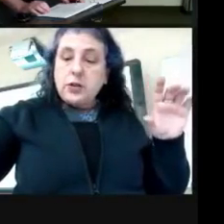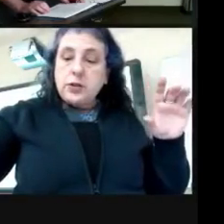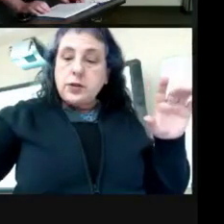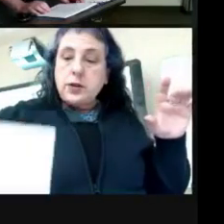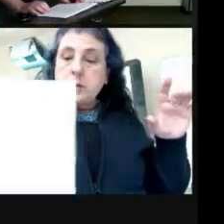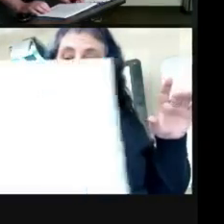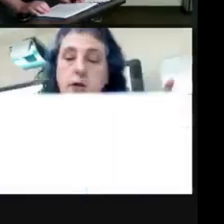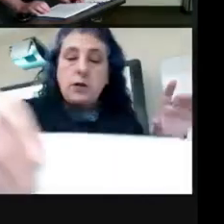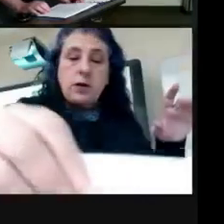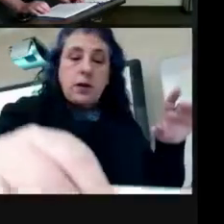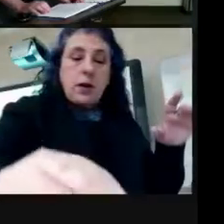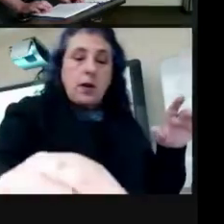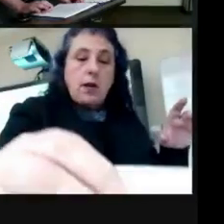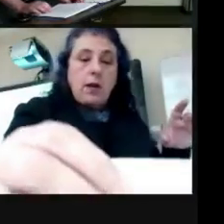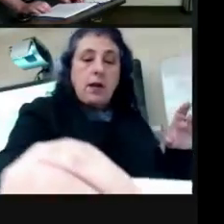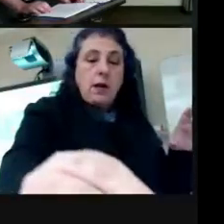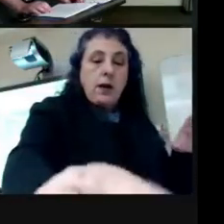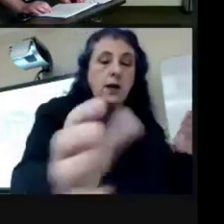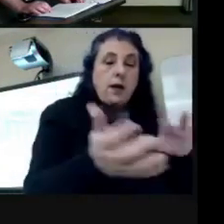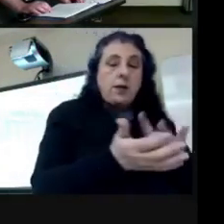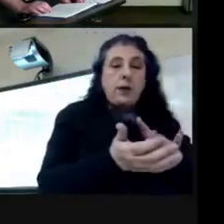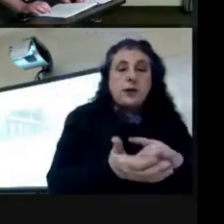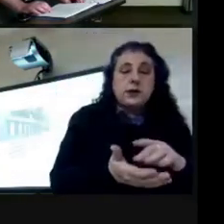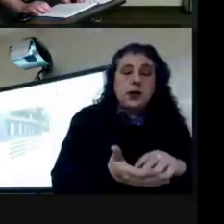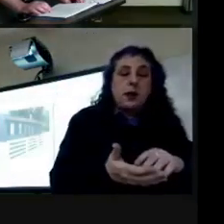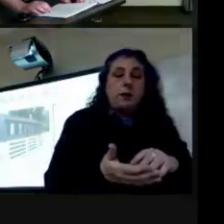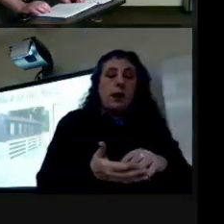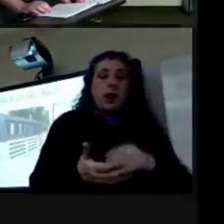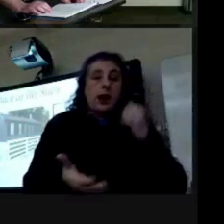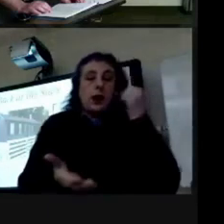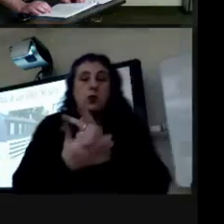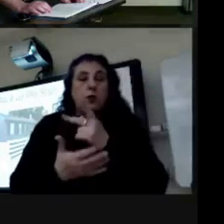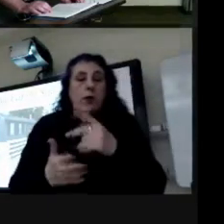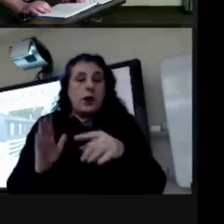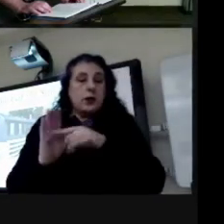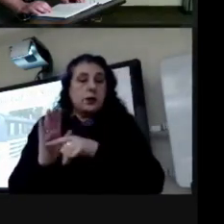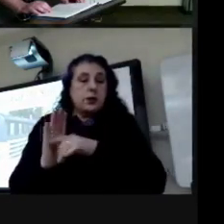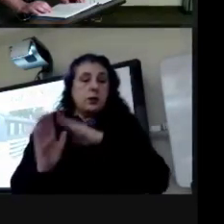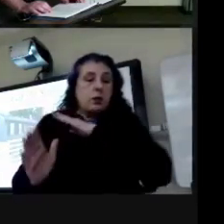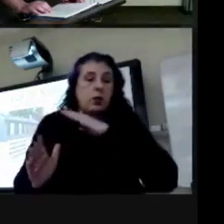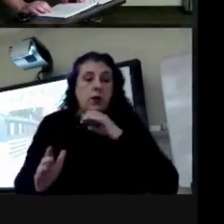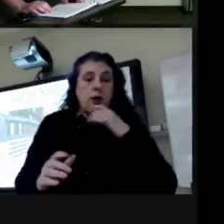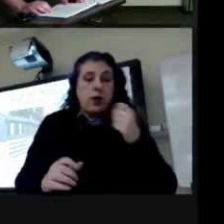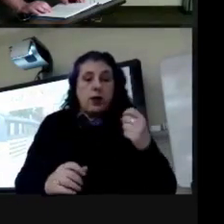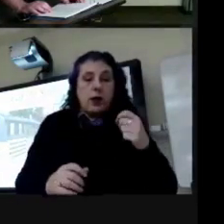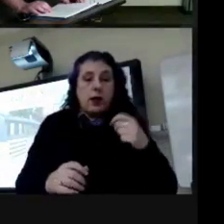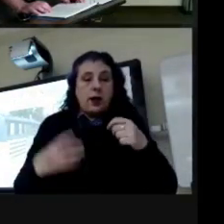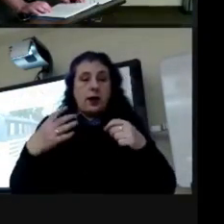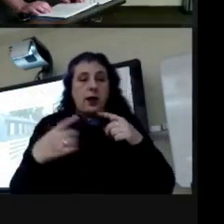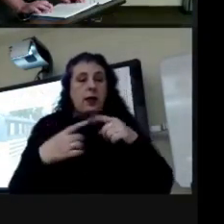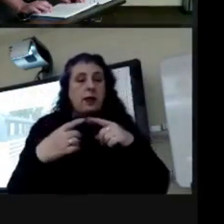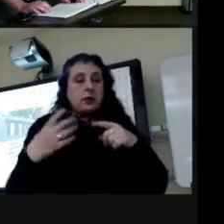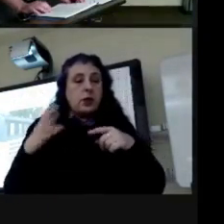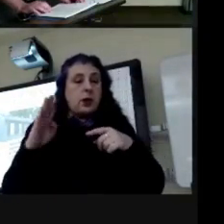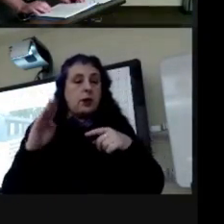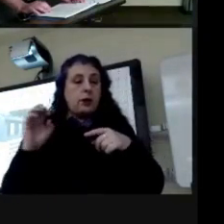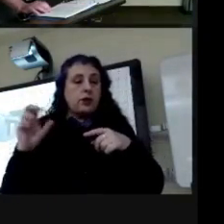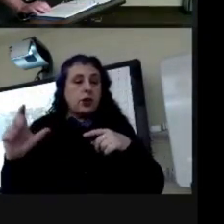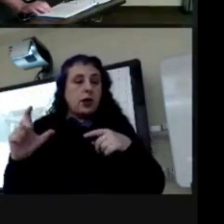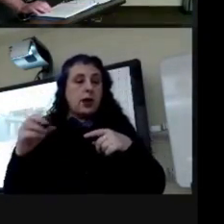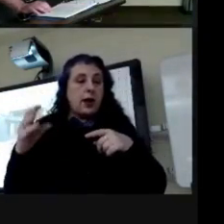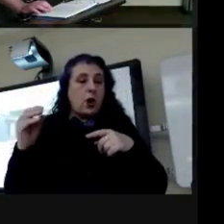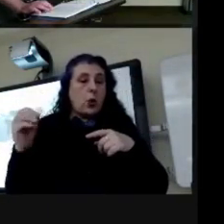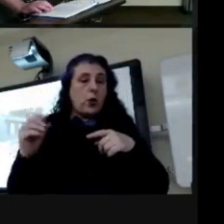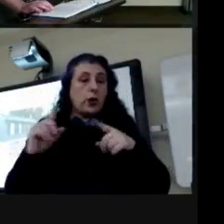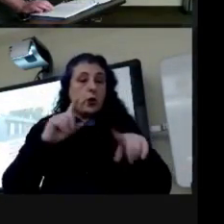it had been endorsed by springfield board of health and that's what virtual own question and